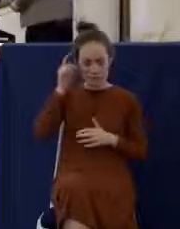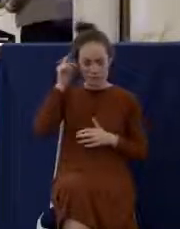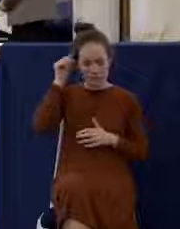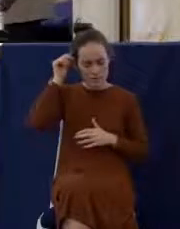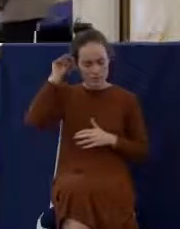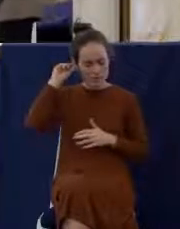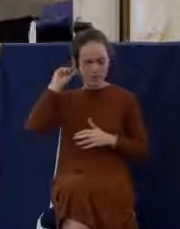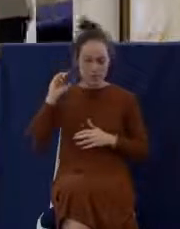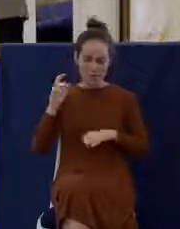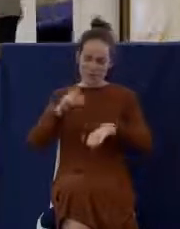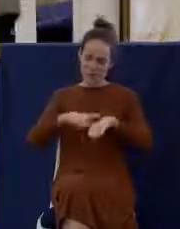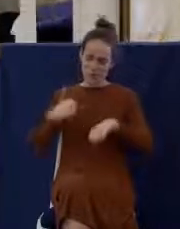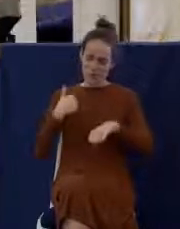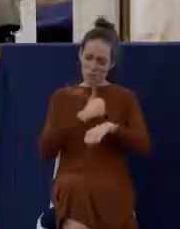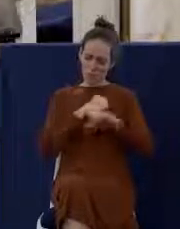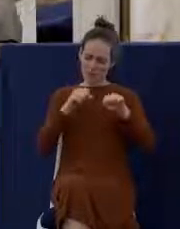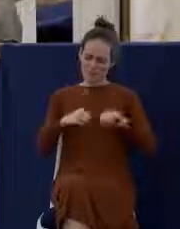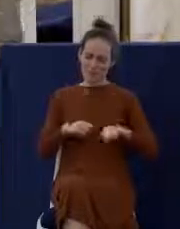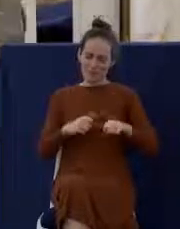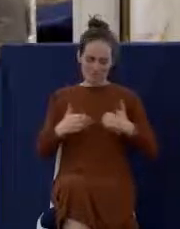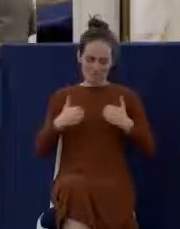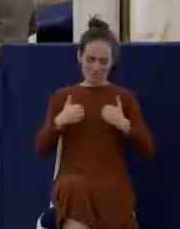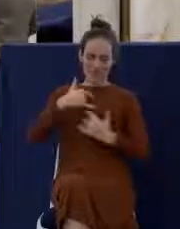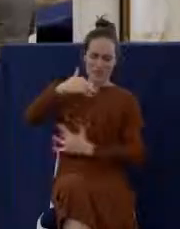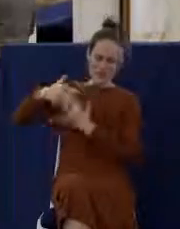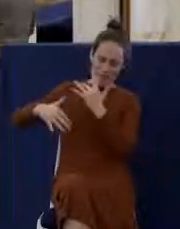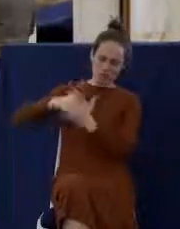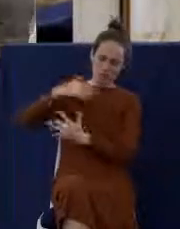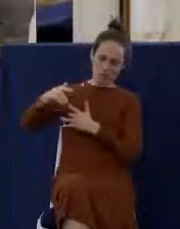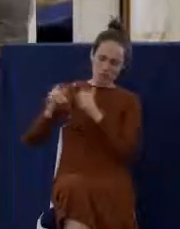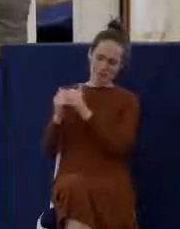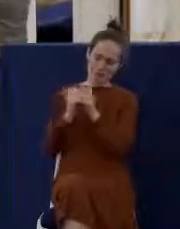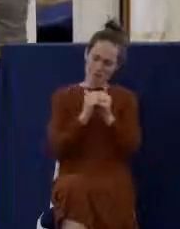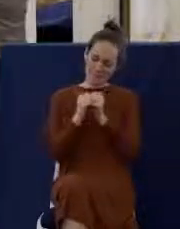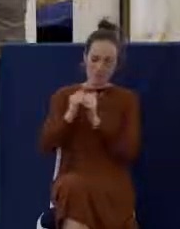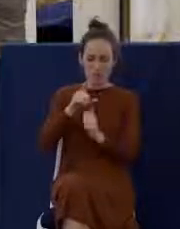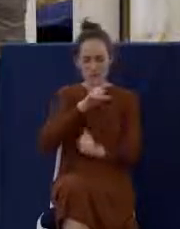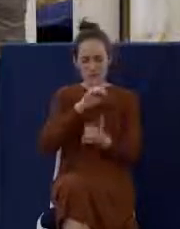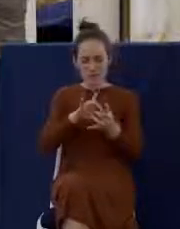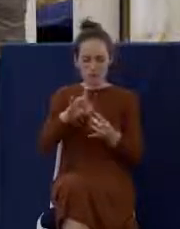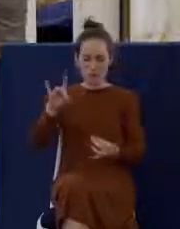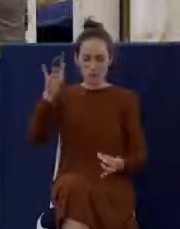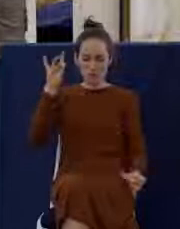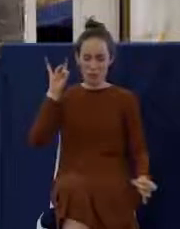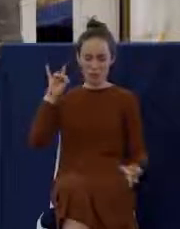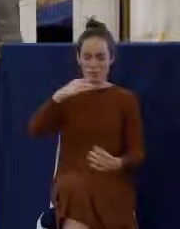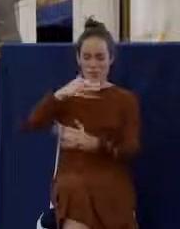a time when we can have fellowship in a very real spiritual way with our Savior.